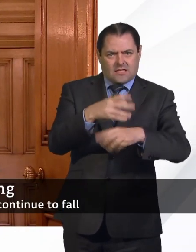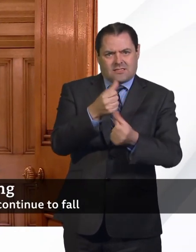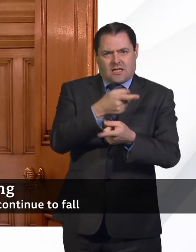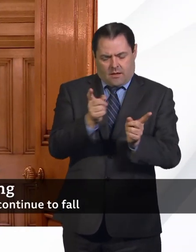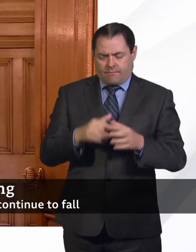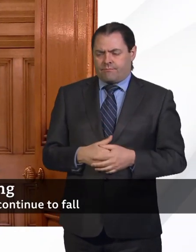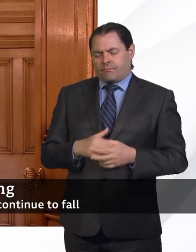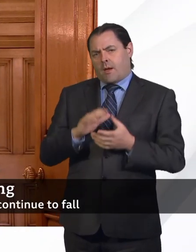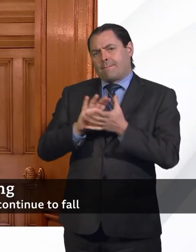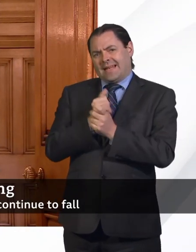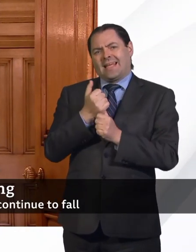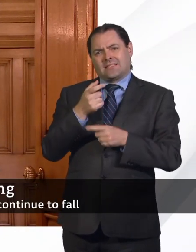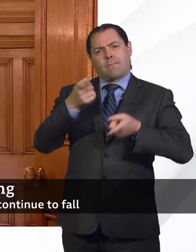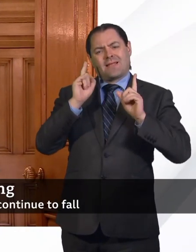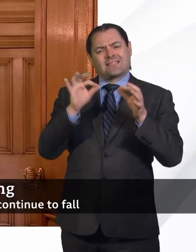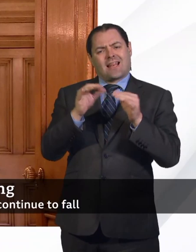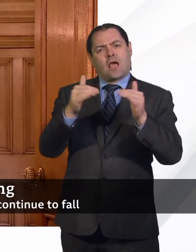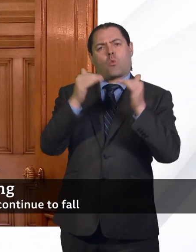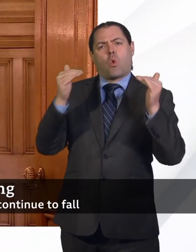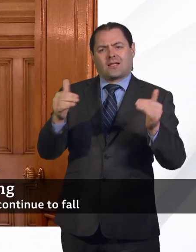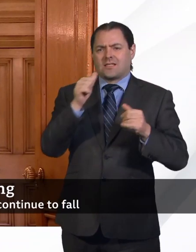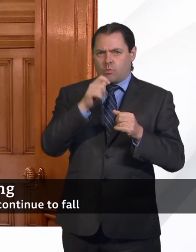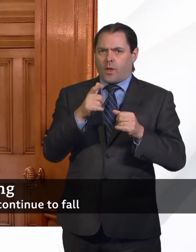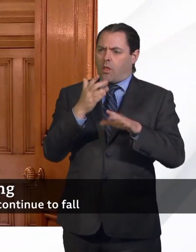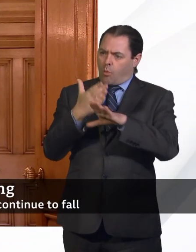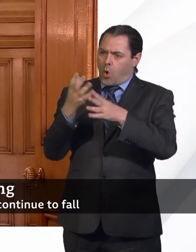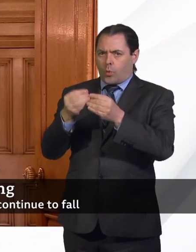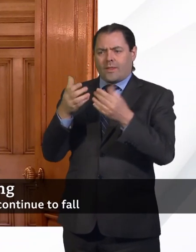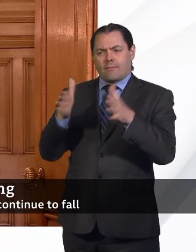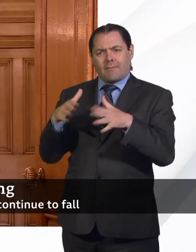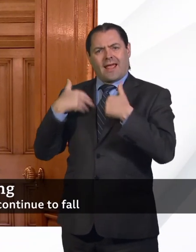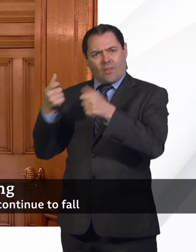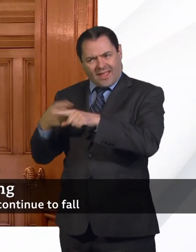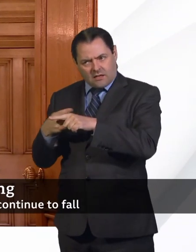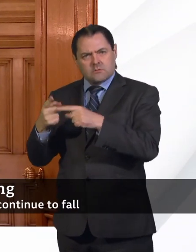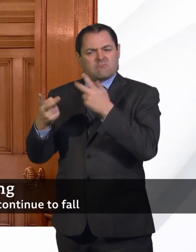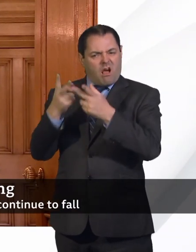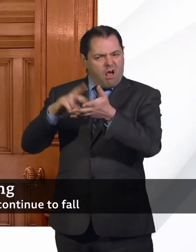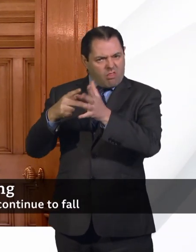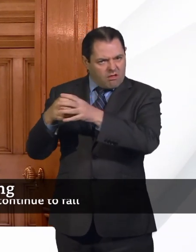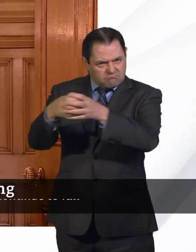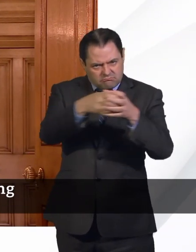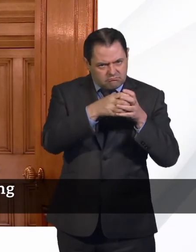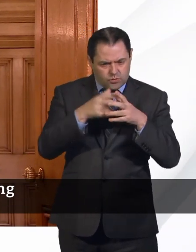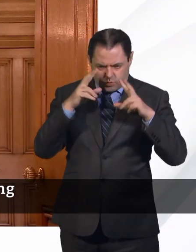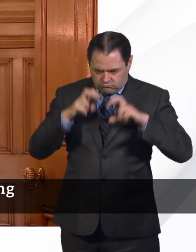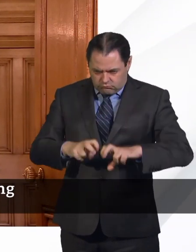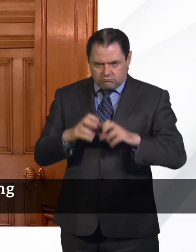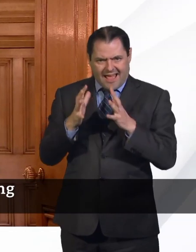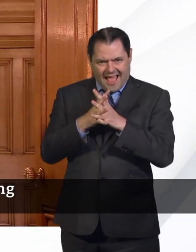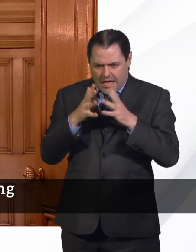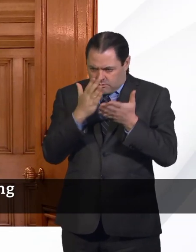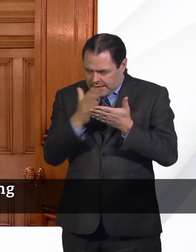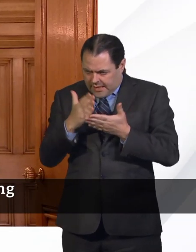Equalities, will be taking this work forward, working with PHE and many others. We value the contribution from everyone